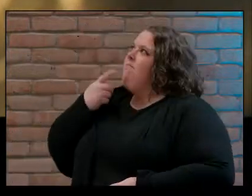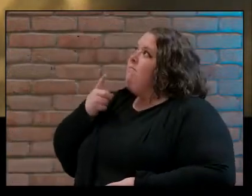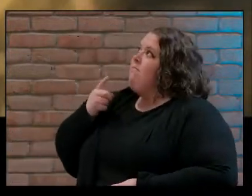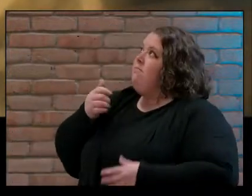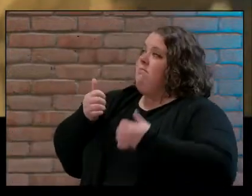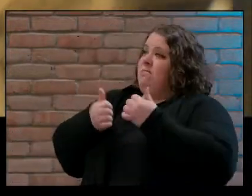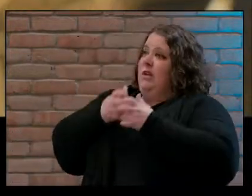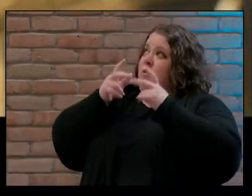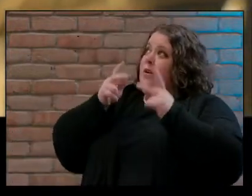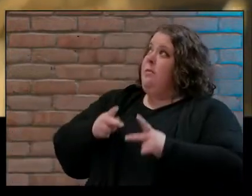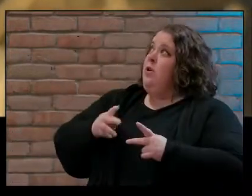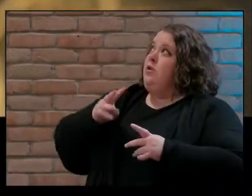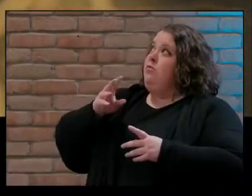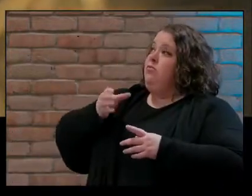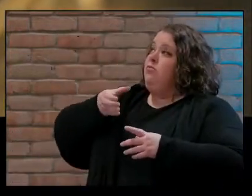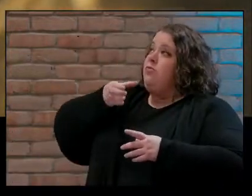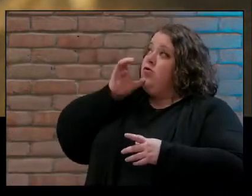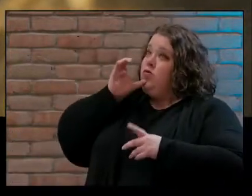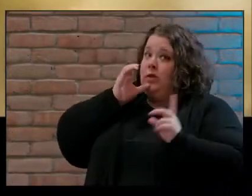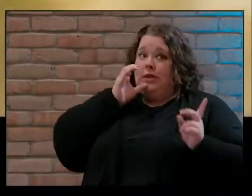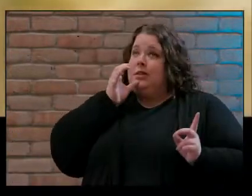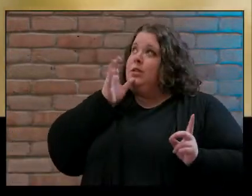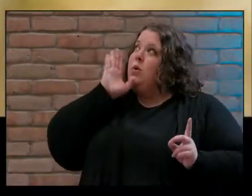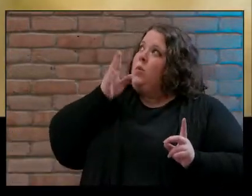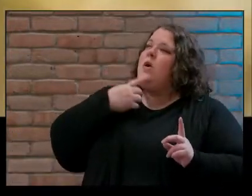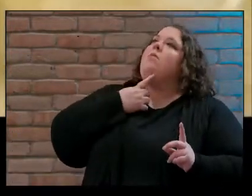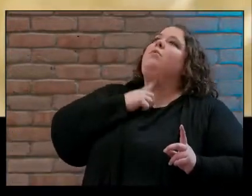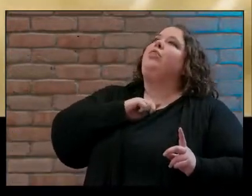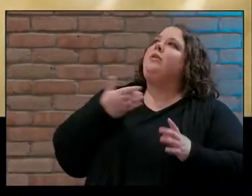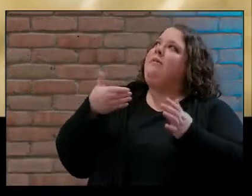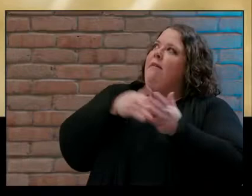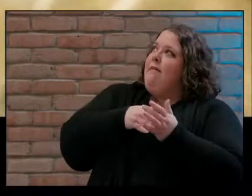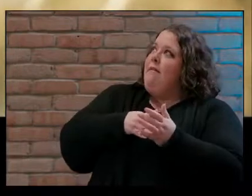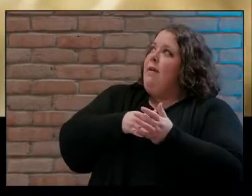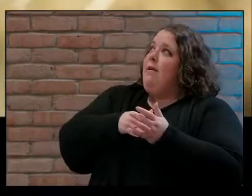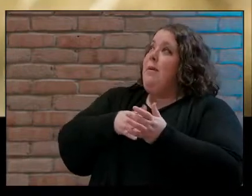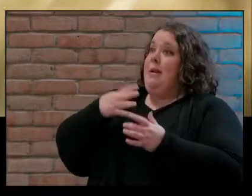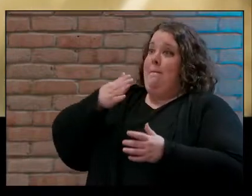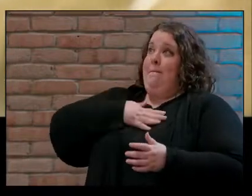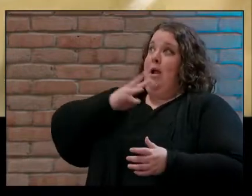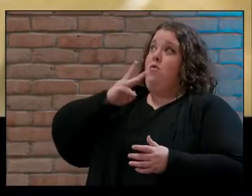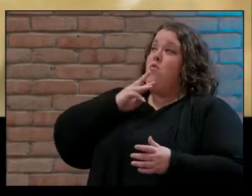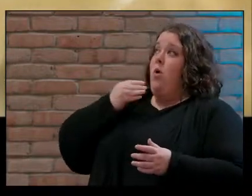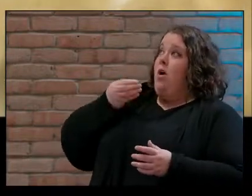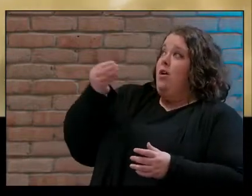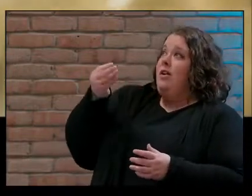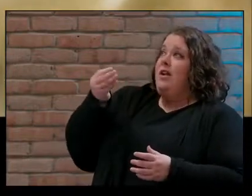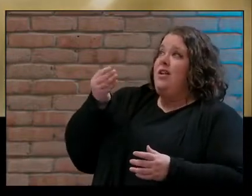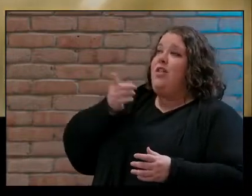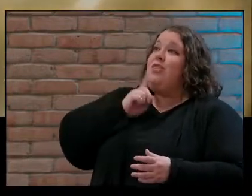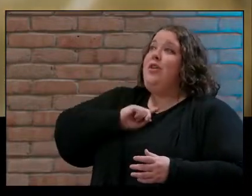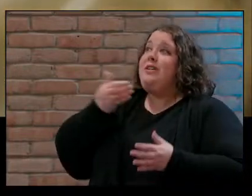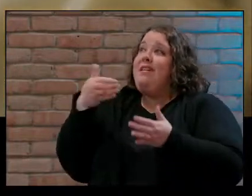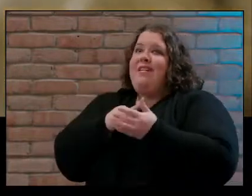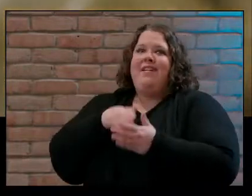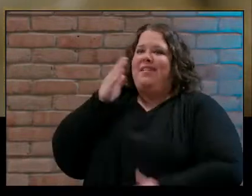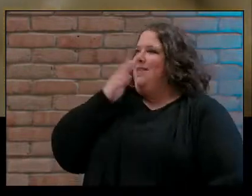drinks this water will be thirsty again but whoever drinks the water I give will never be thirsty again